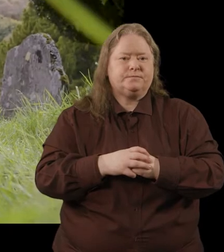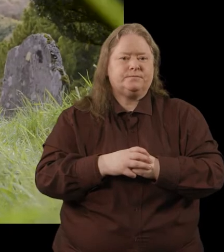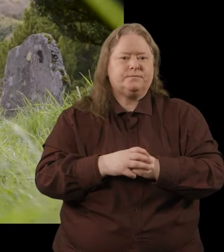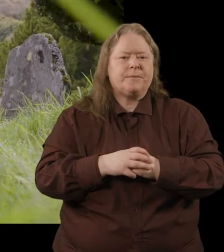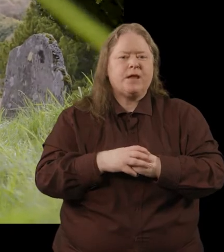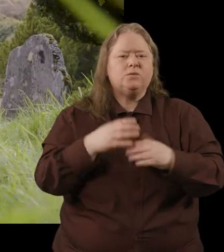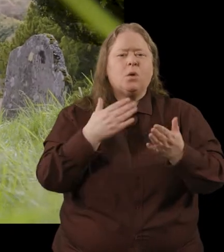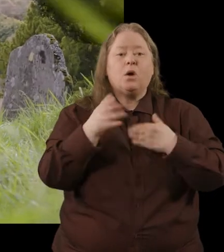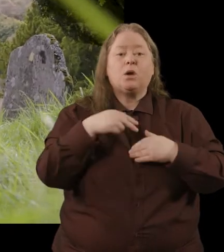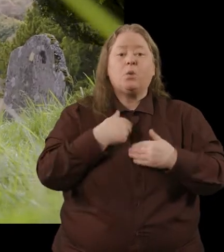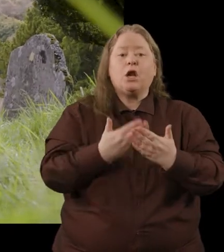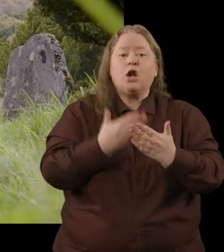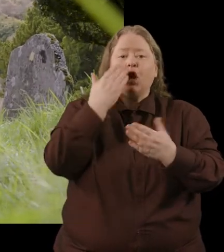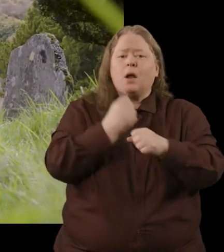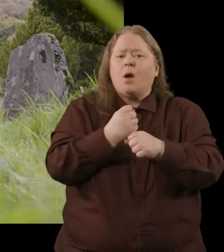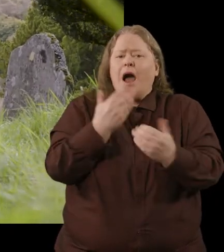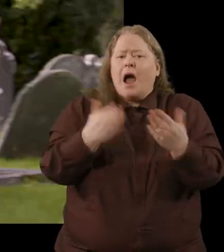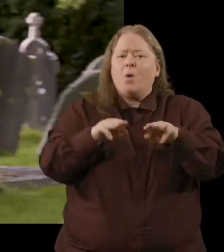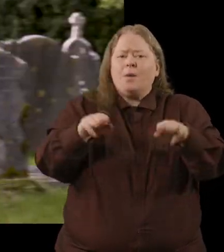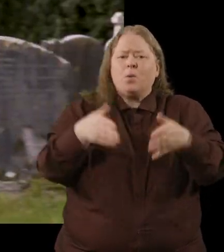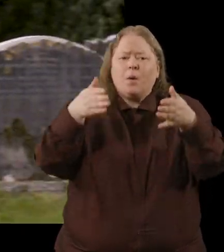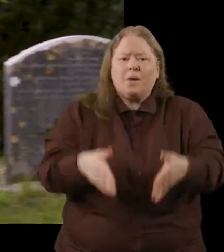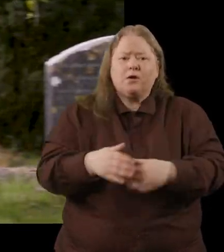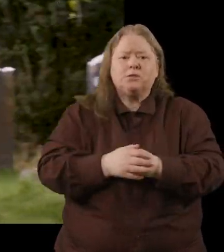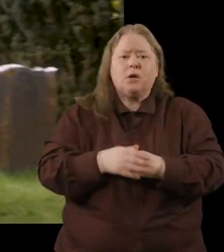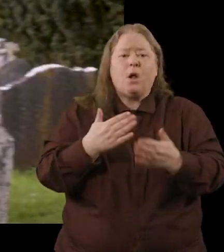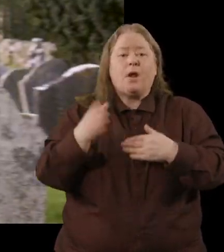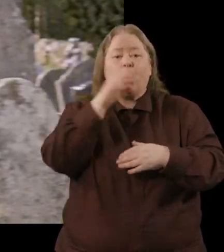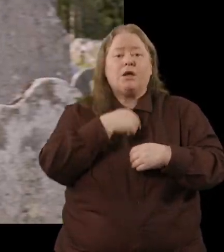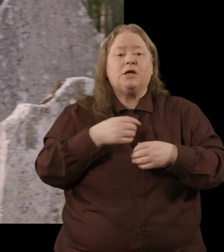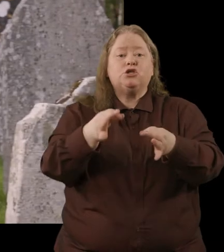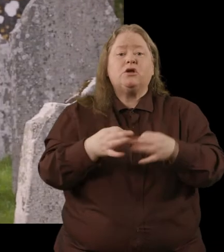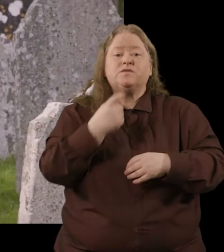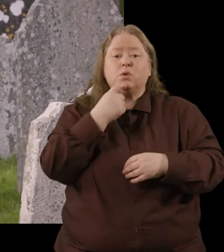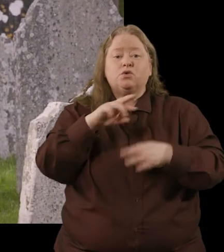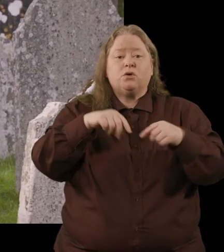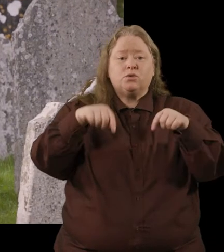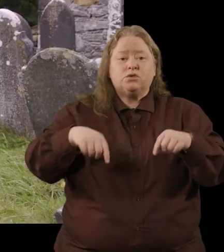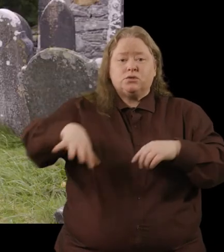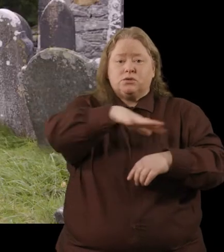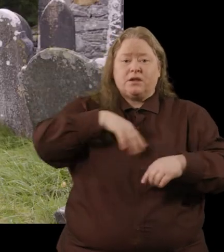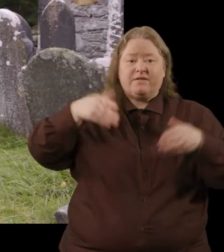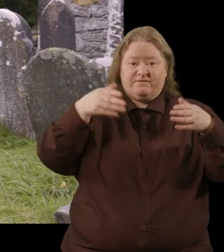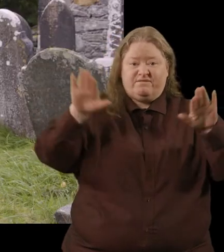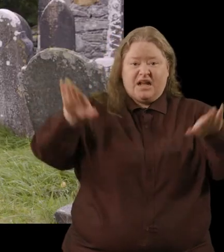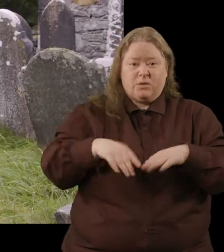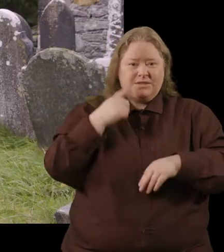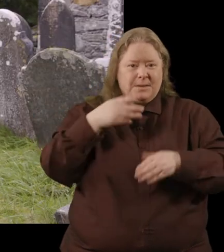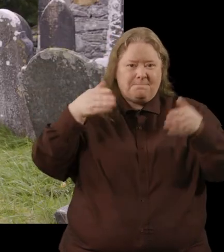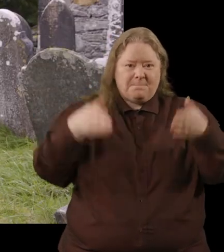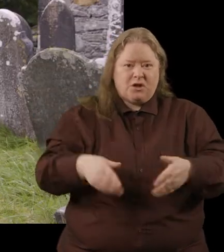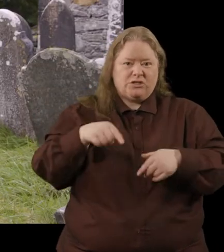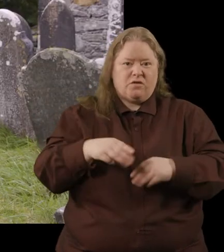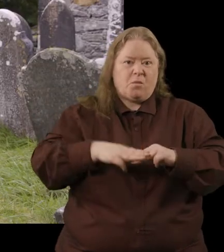so what can we learn from how people are buried well by looking at gravestones around us here and the valley we can see that people have been